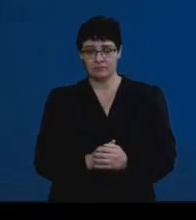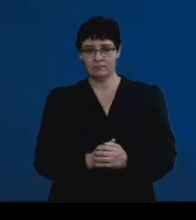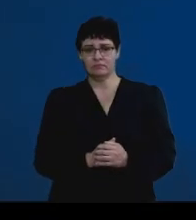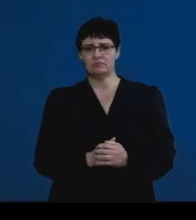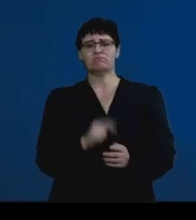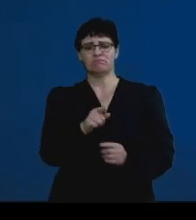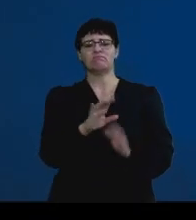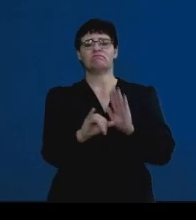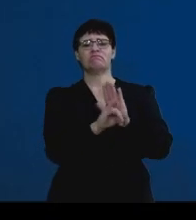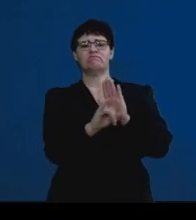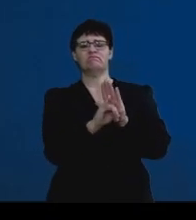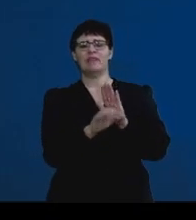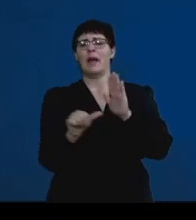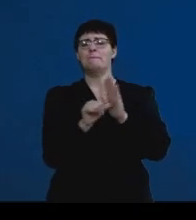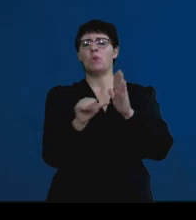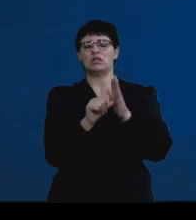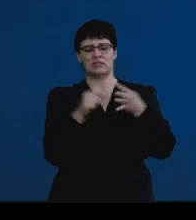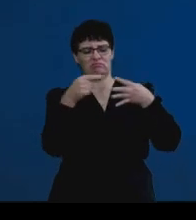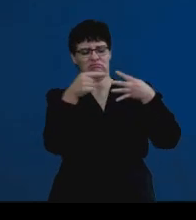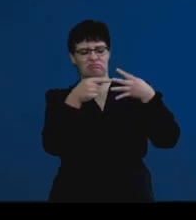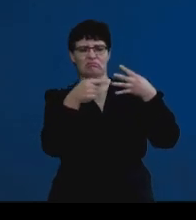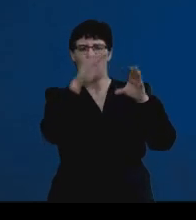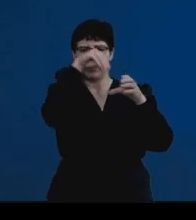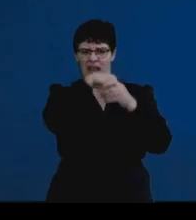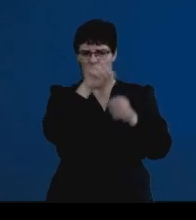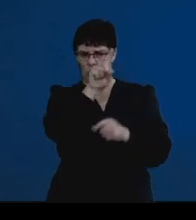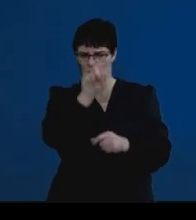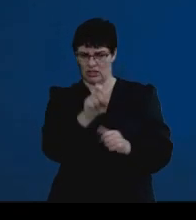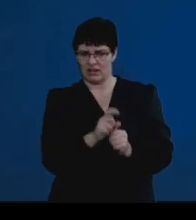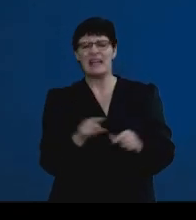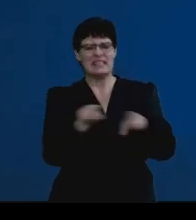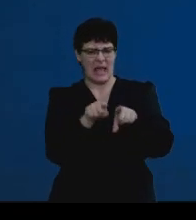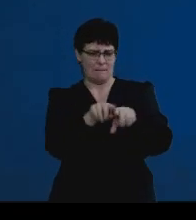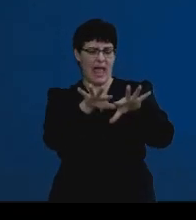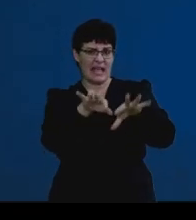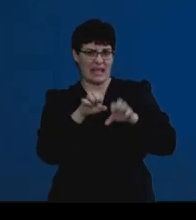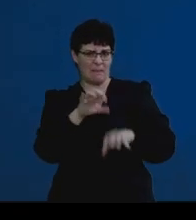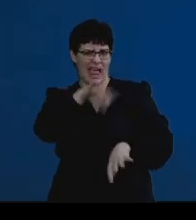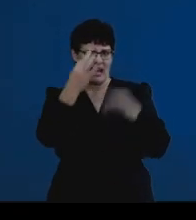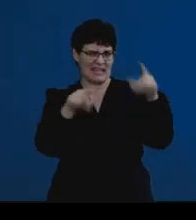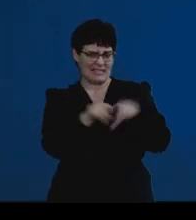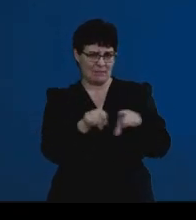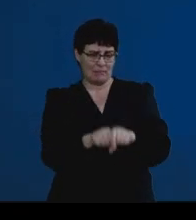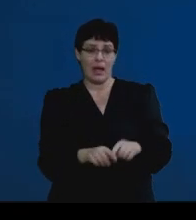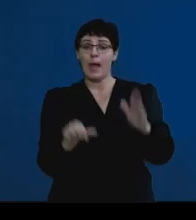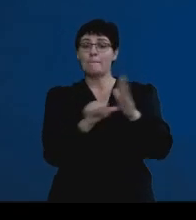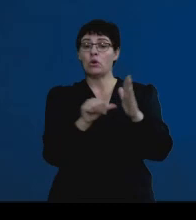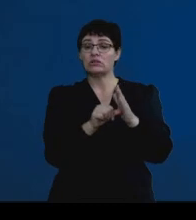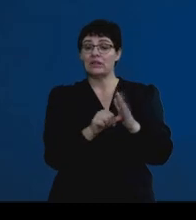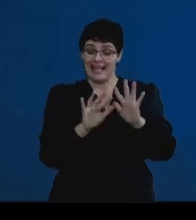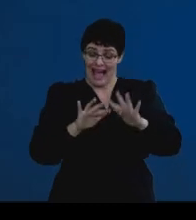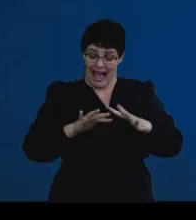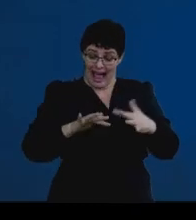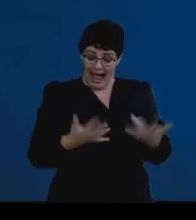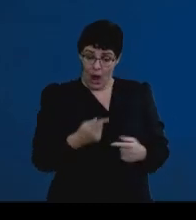try and identify the key components in this question as I would in an exam. So, the key components is how does